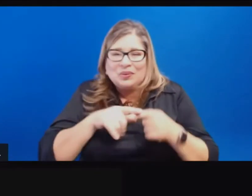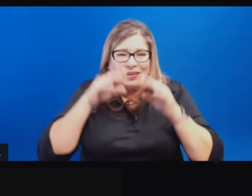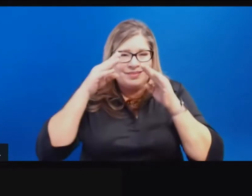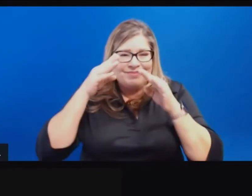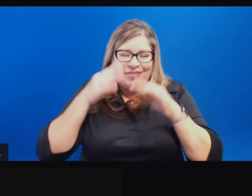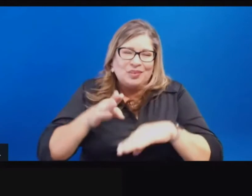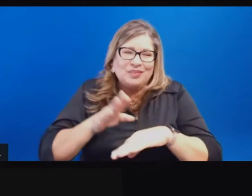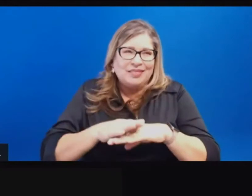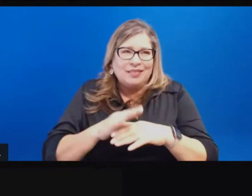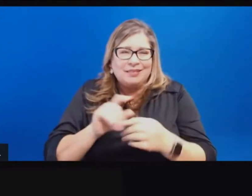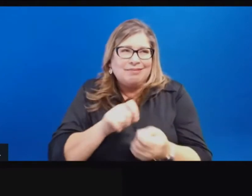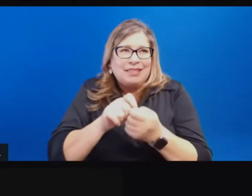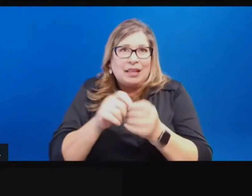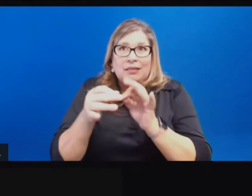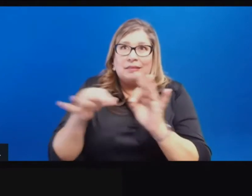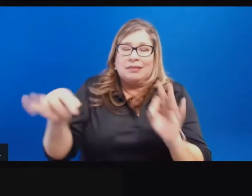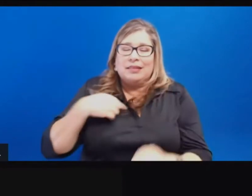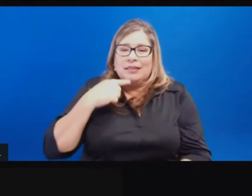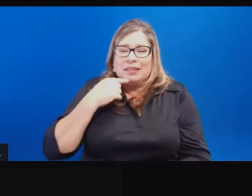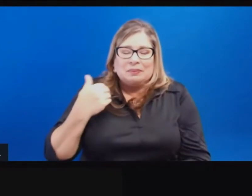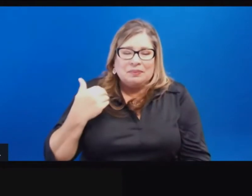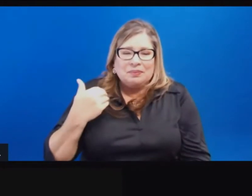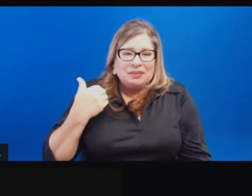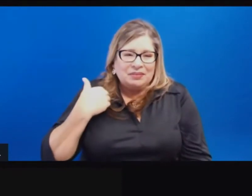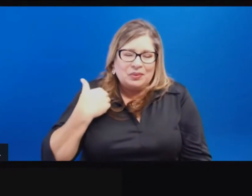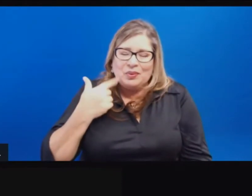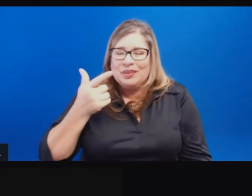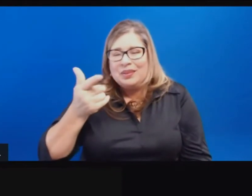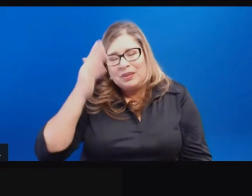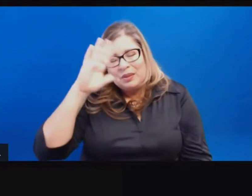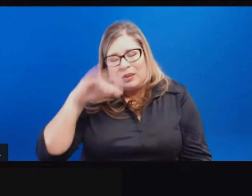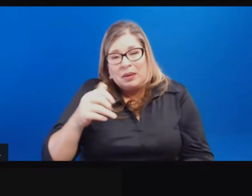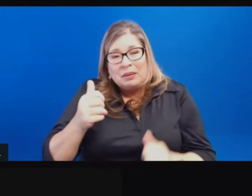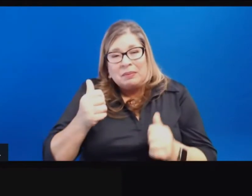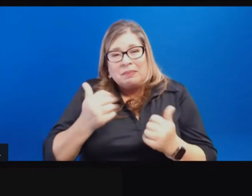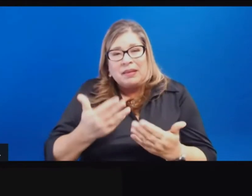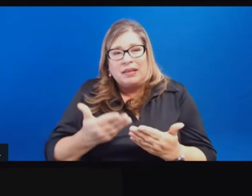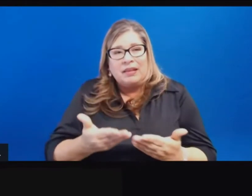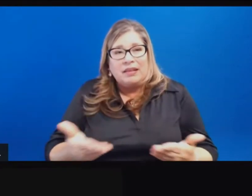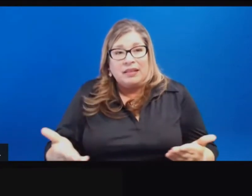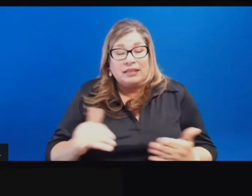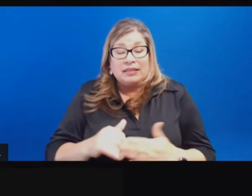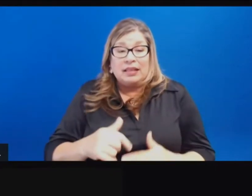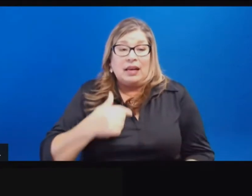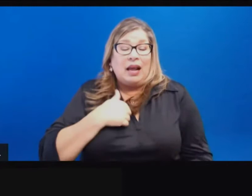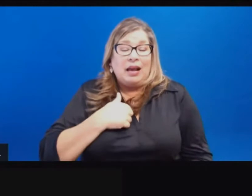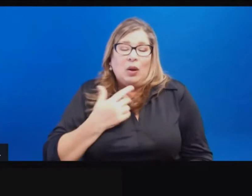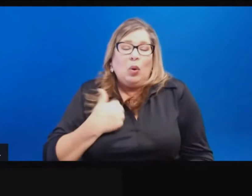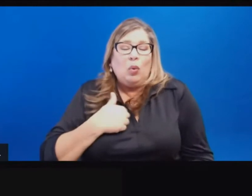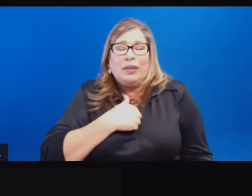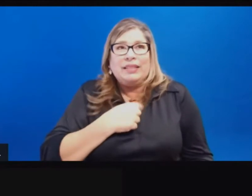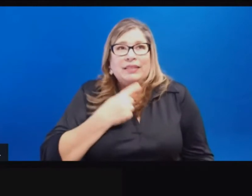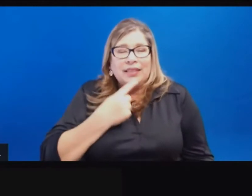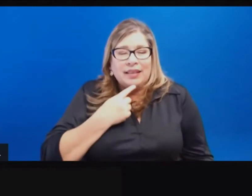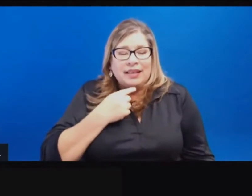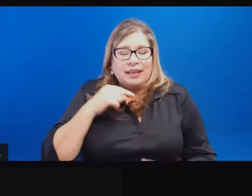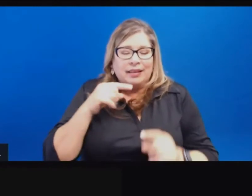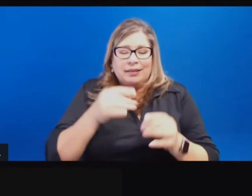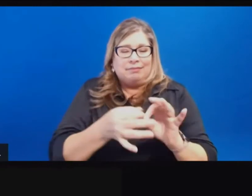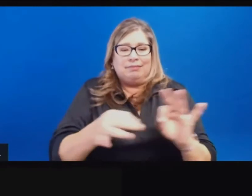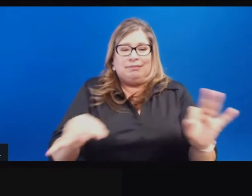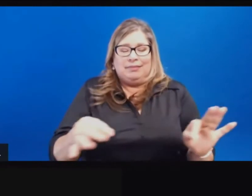them again, so many of the things that I and we say can sometimes be